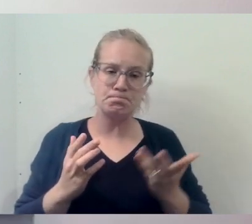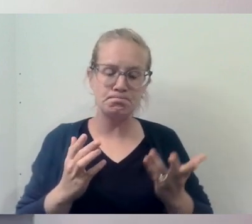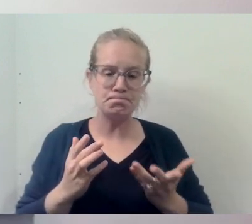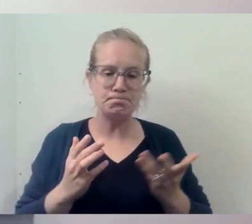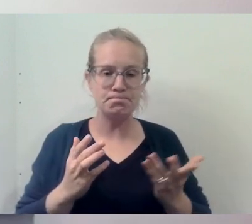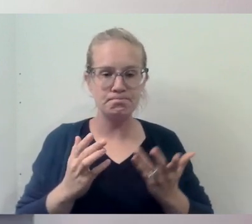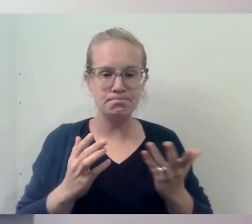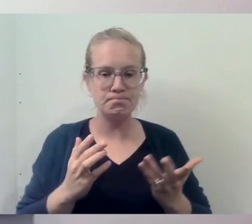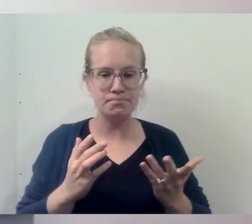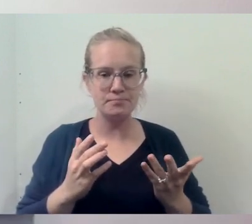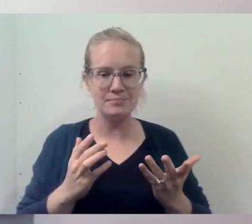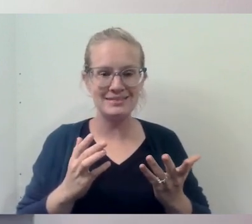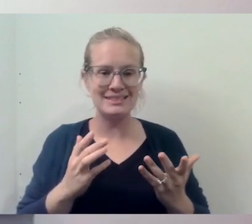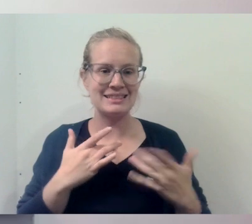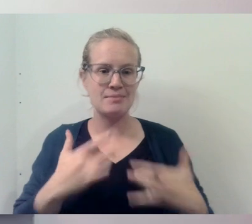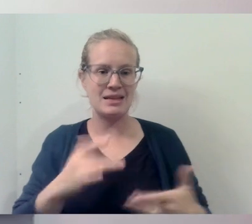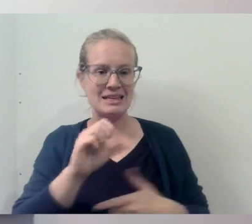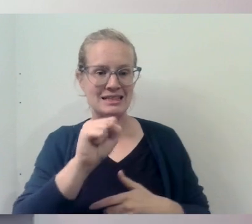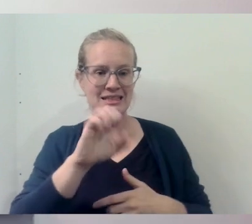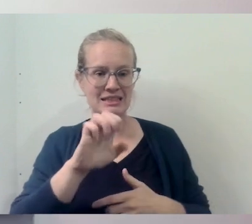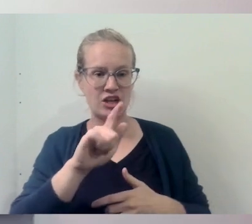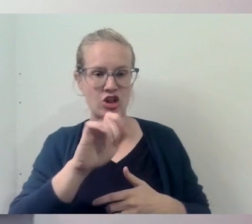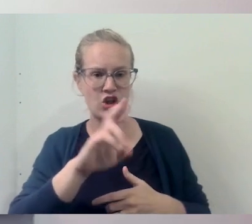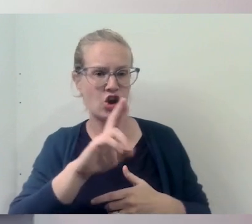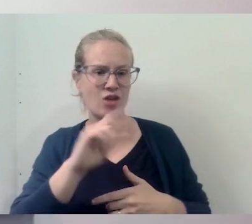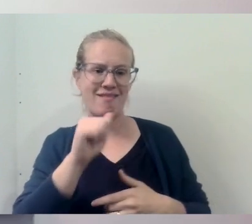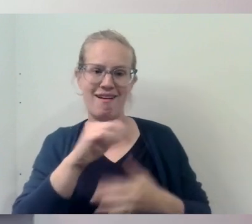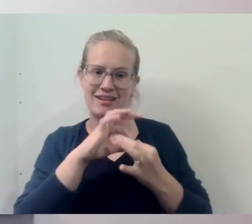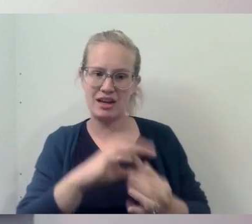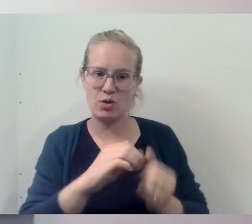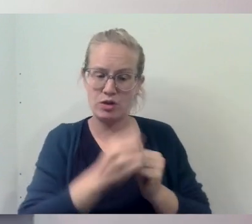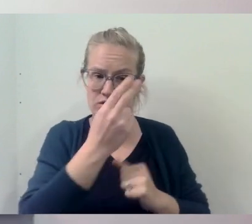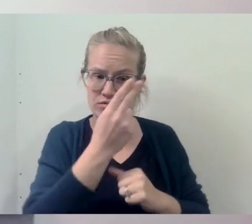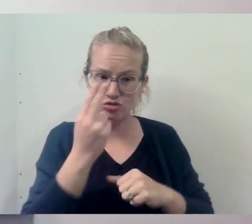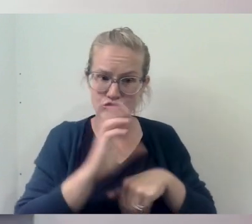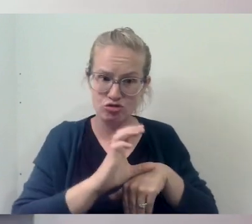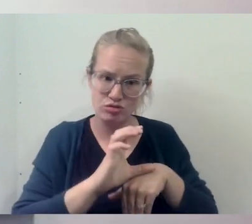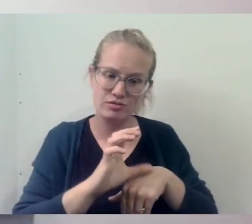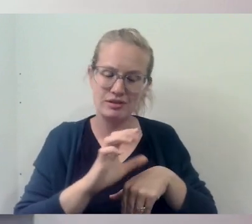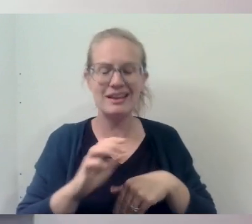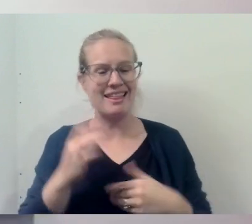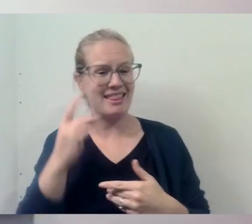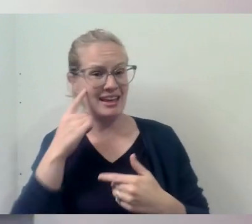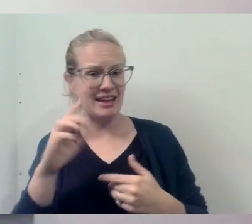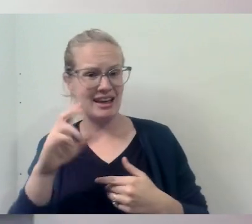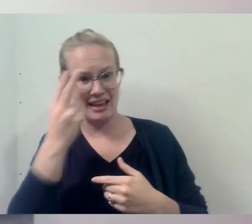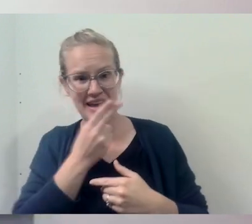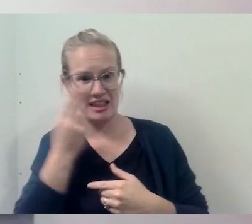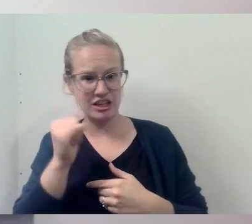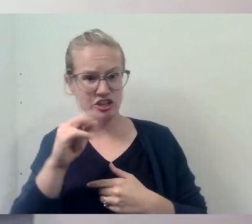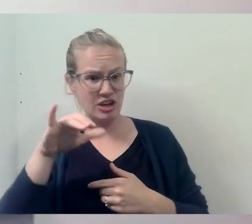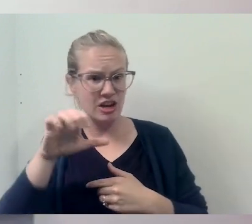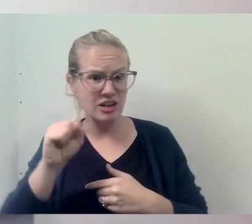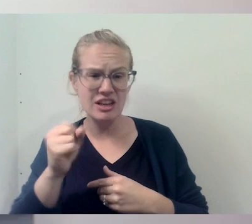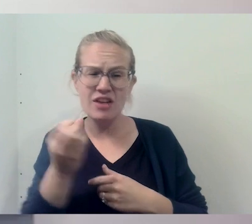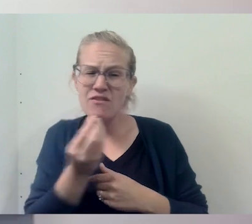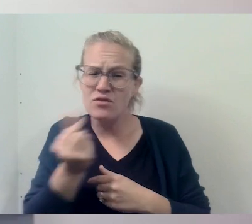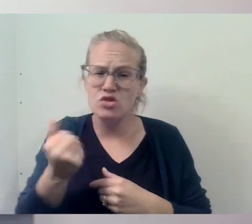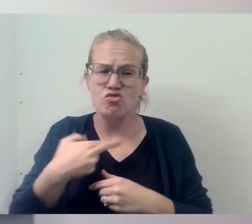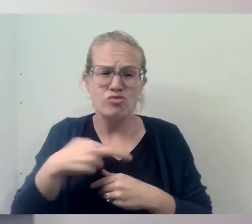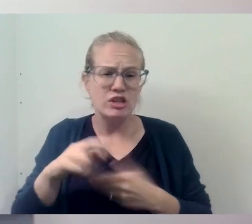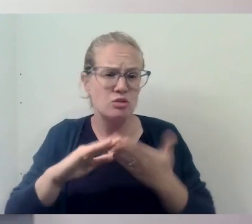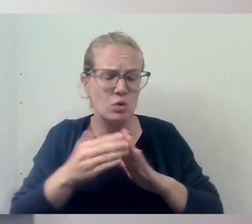are secular, and I think it's mostly Catholic charities and a few religious communities,